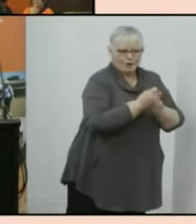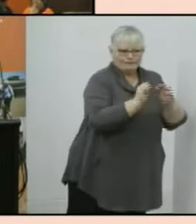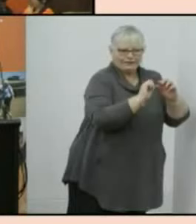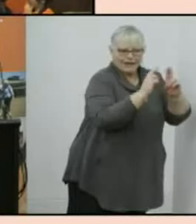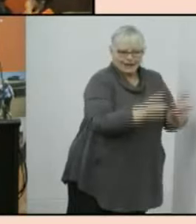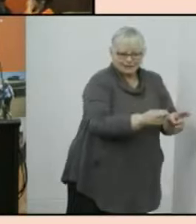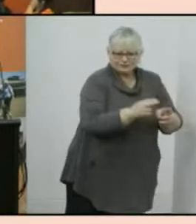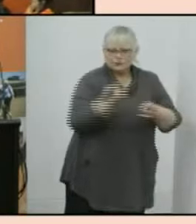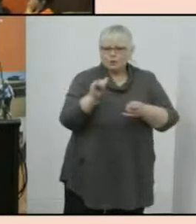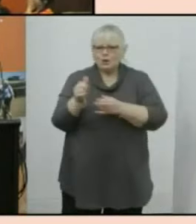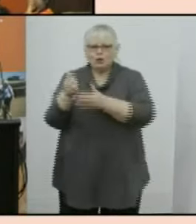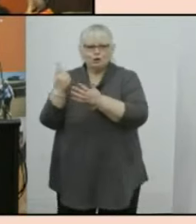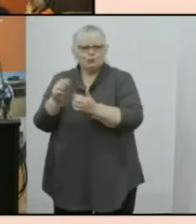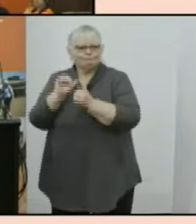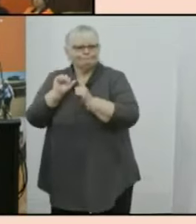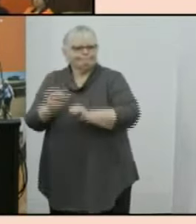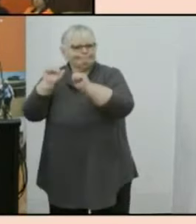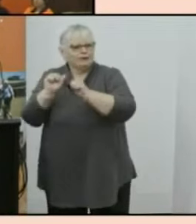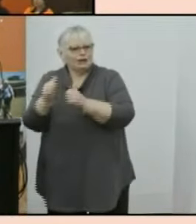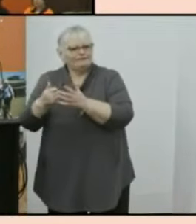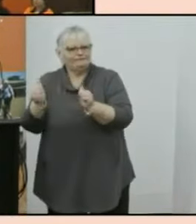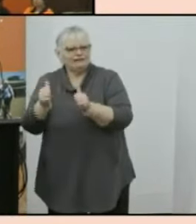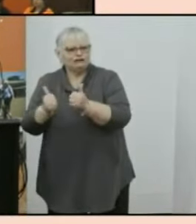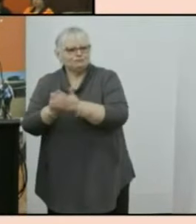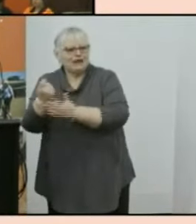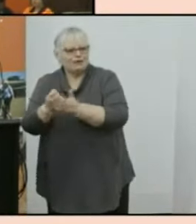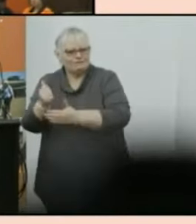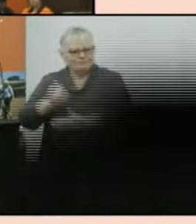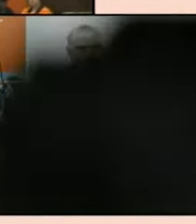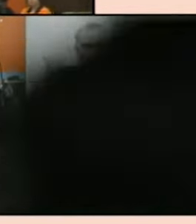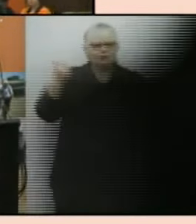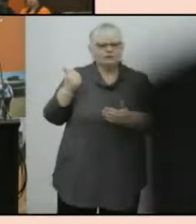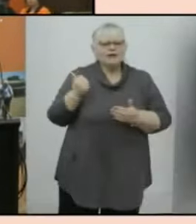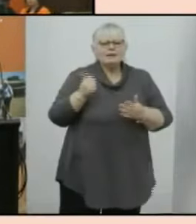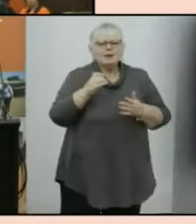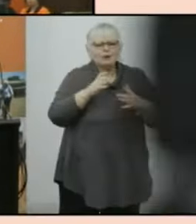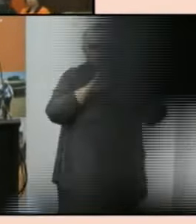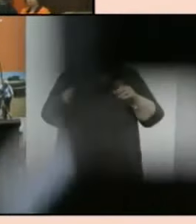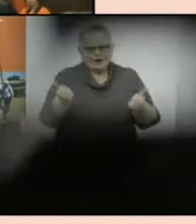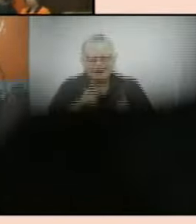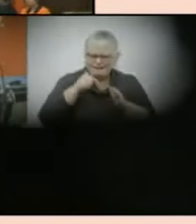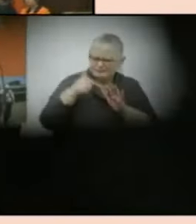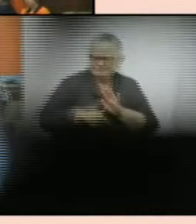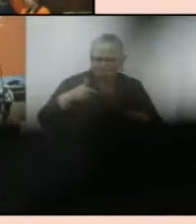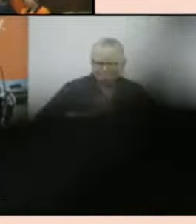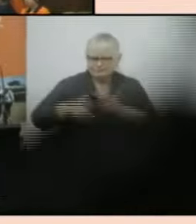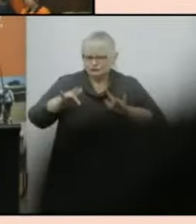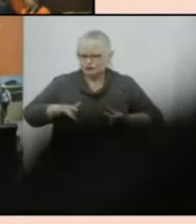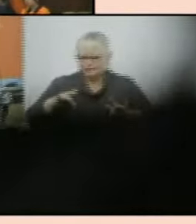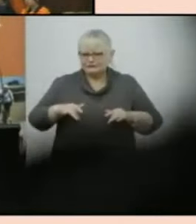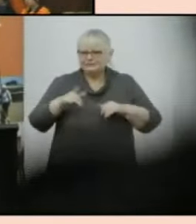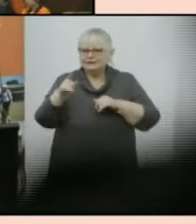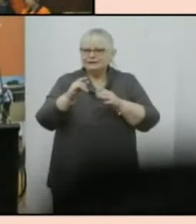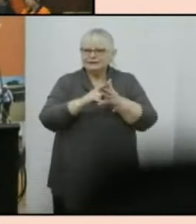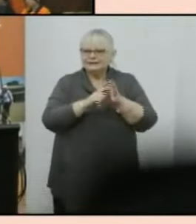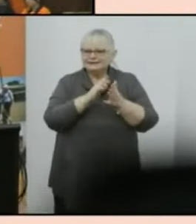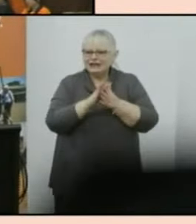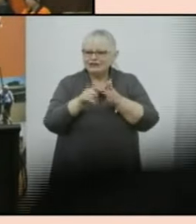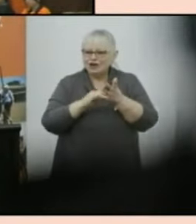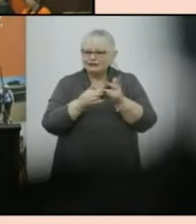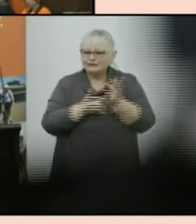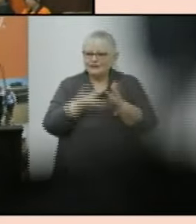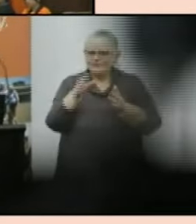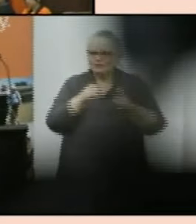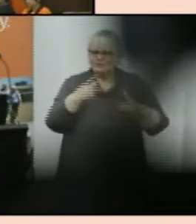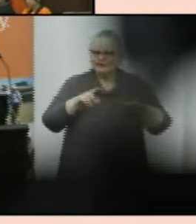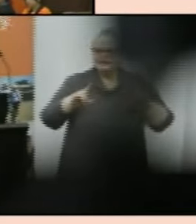but um it'll take some time to to to elucidate that in detail sarah eisen from